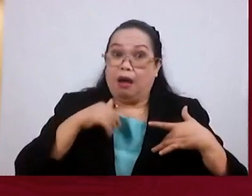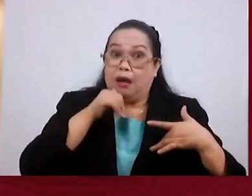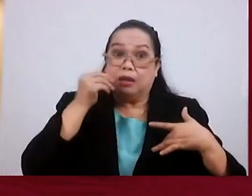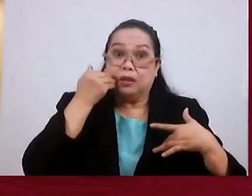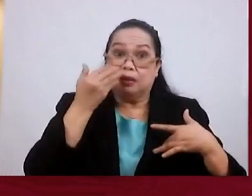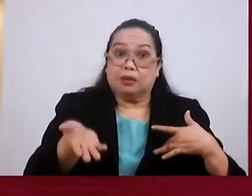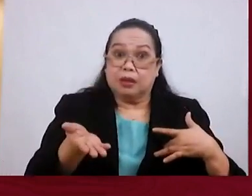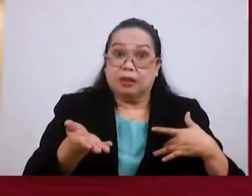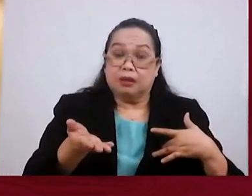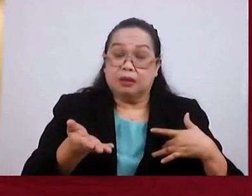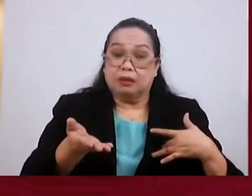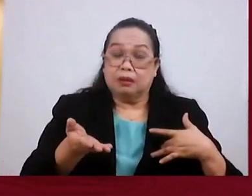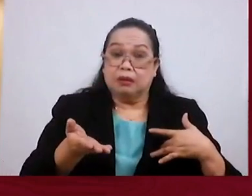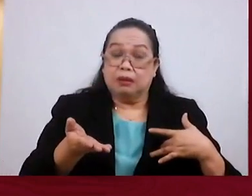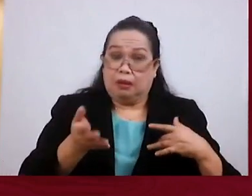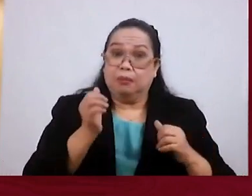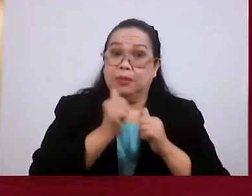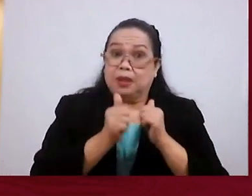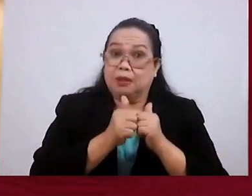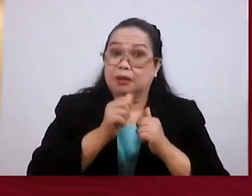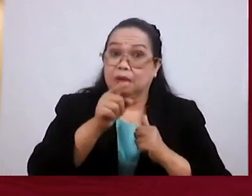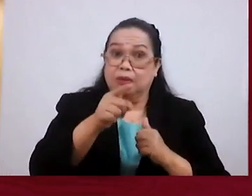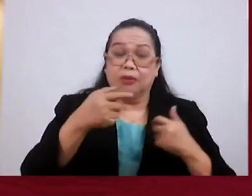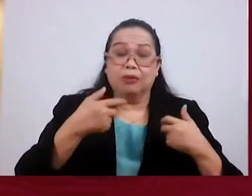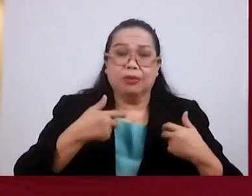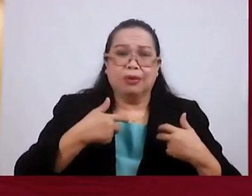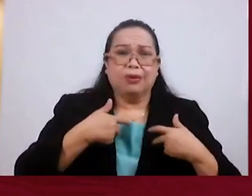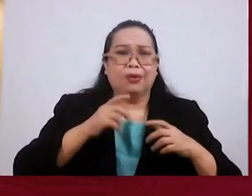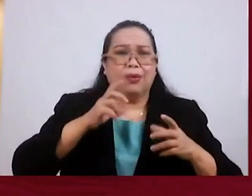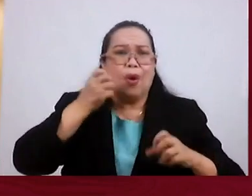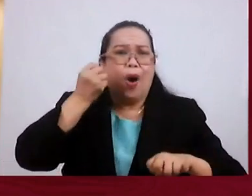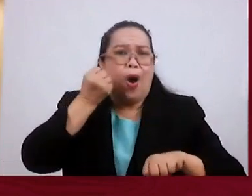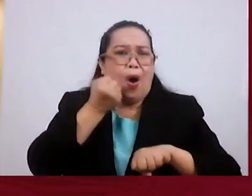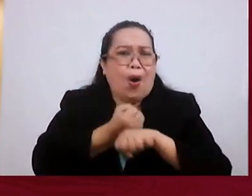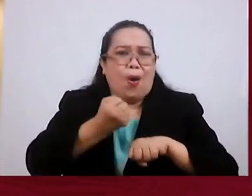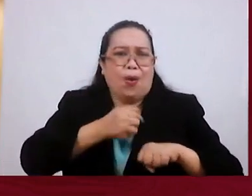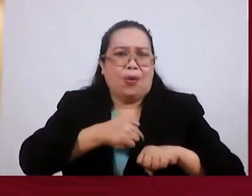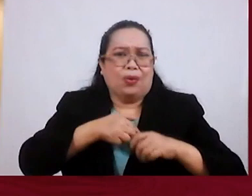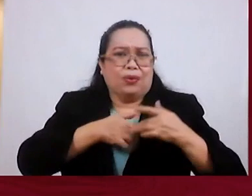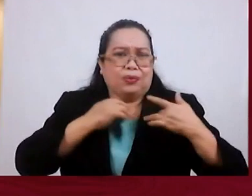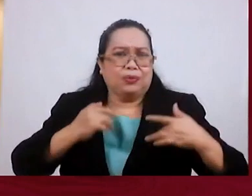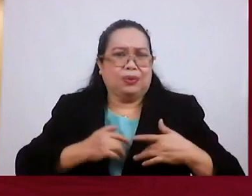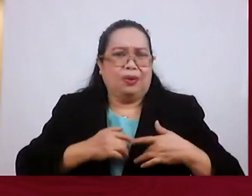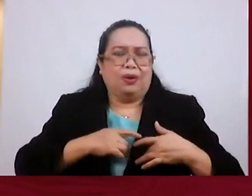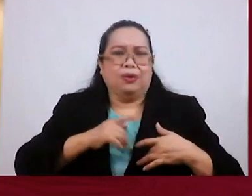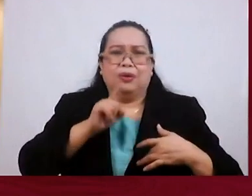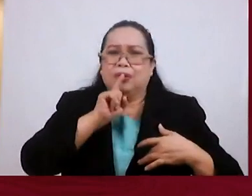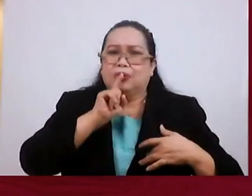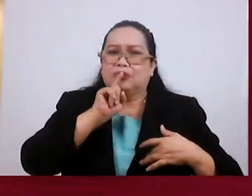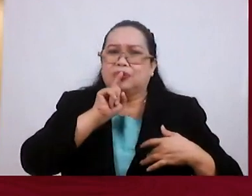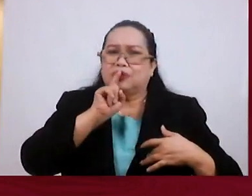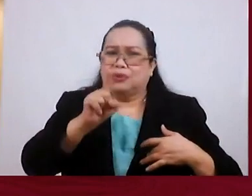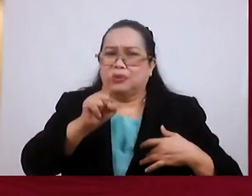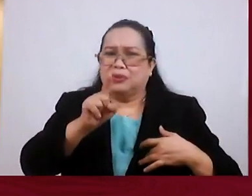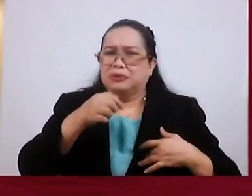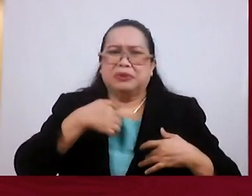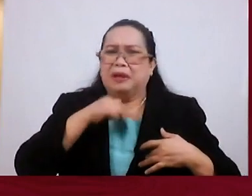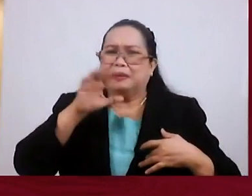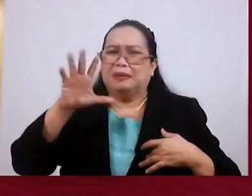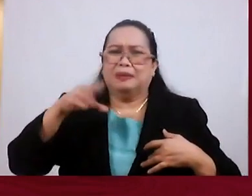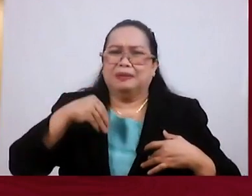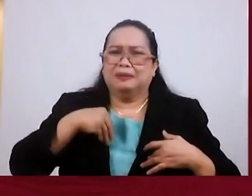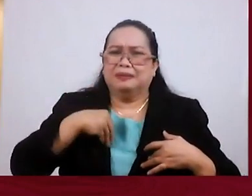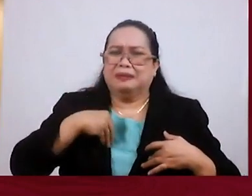dying. When He said it, what does it mean? You have so hardened yourself against the truth. You can no longer